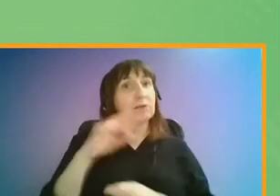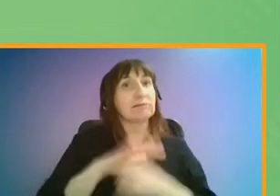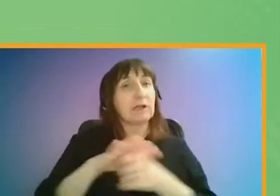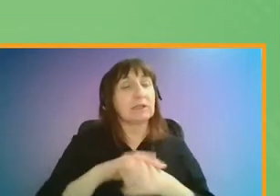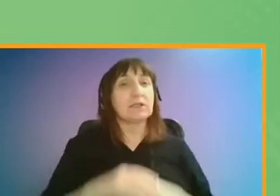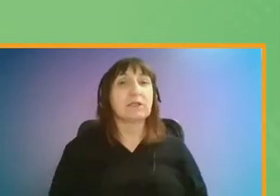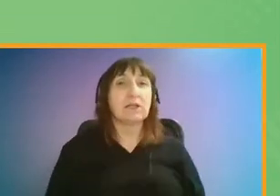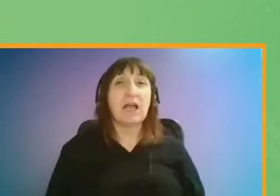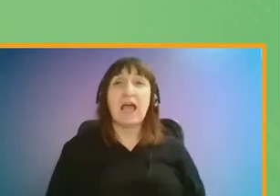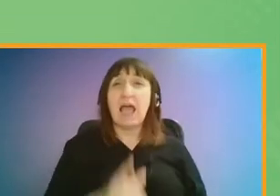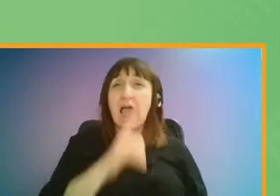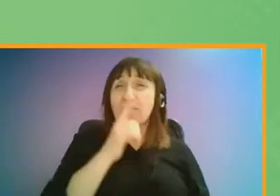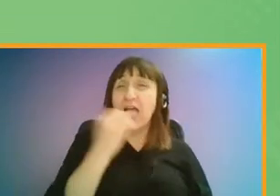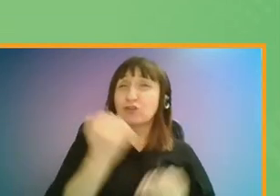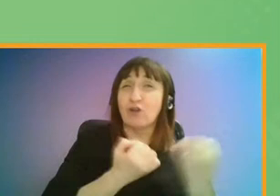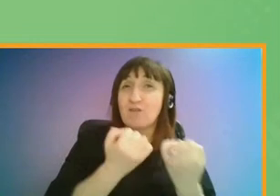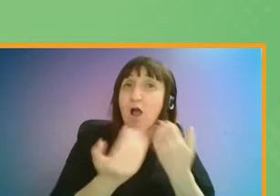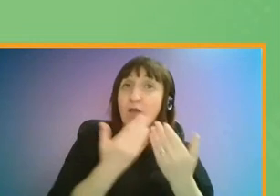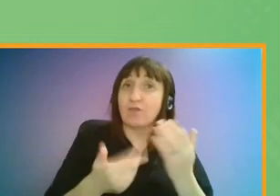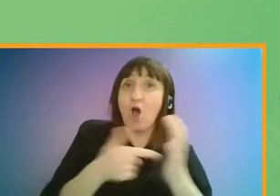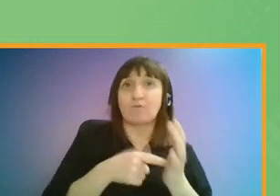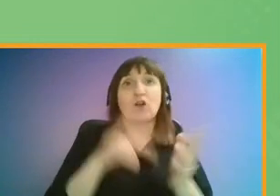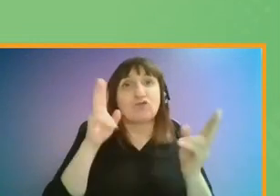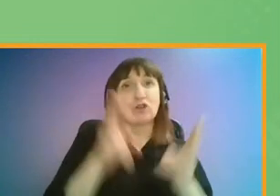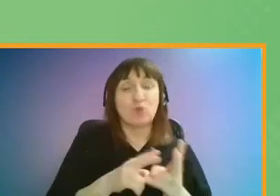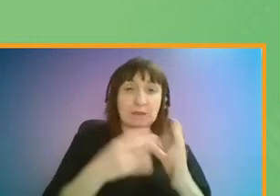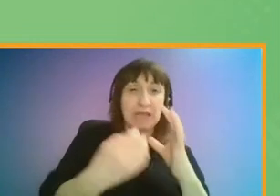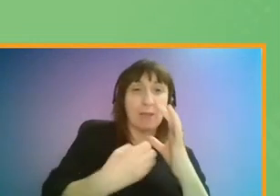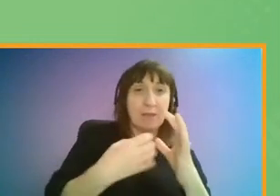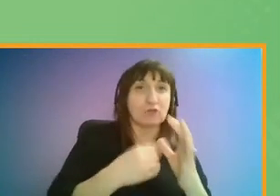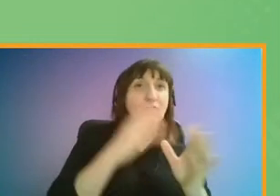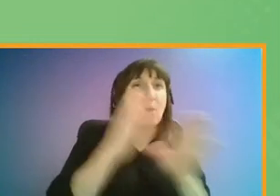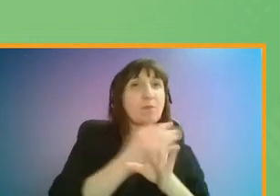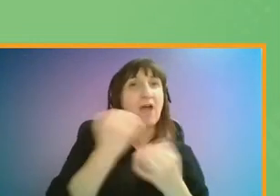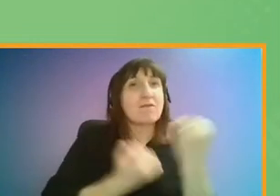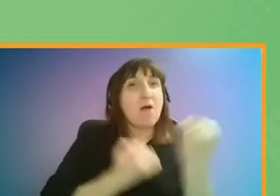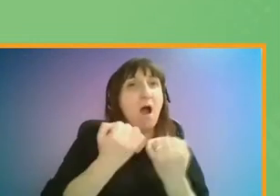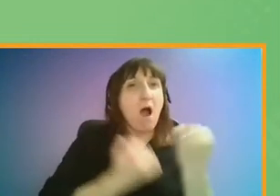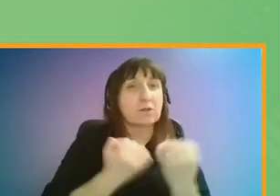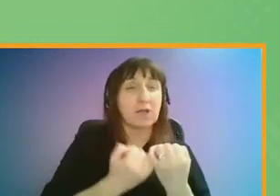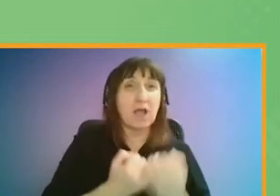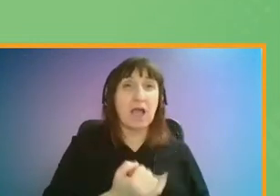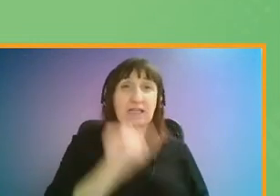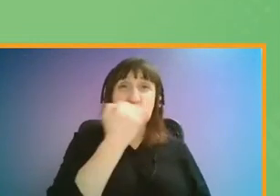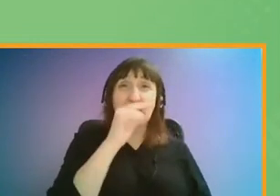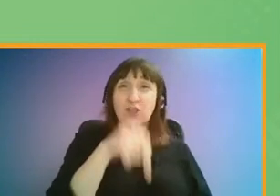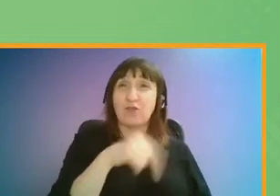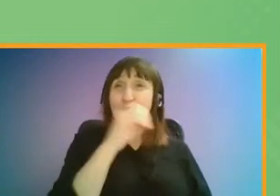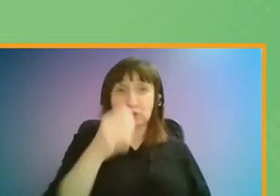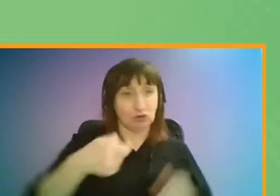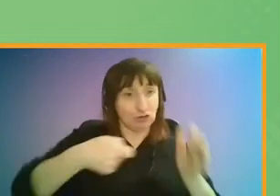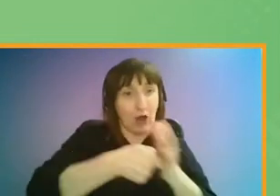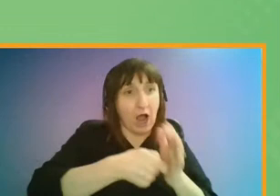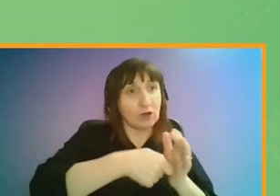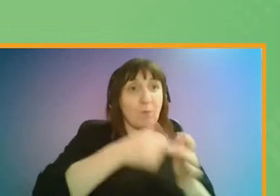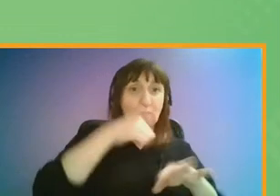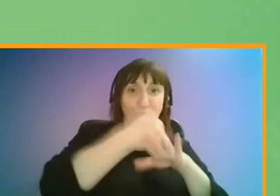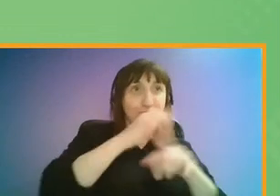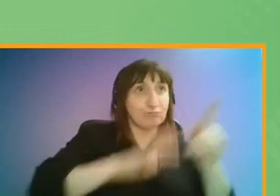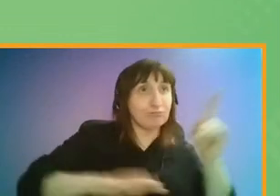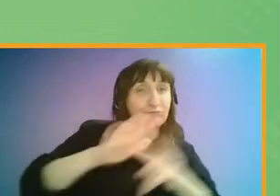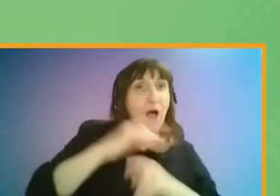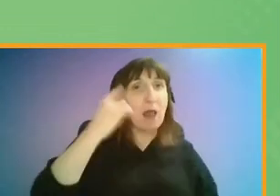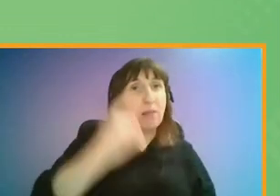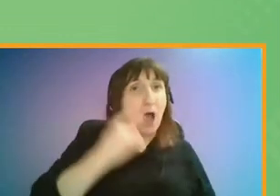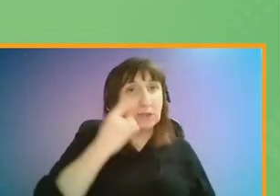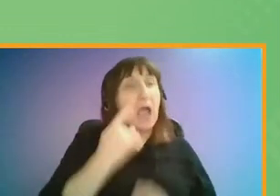Electric vehicles offer a further option to reduce harmful emissions from private vehicles. With nearly 6,000 charging points now installed around the city, they